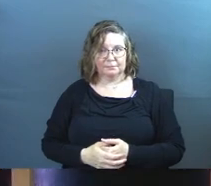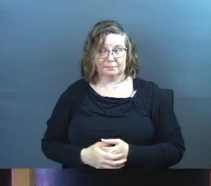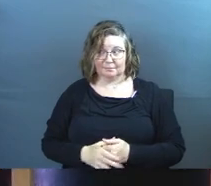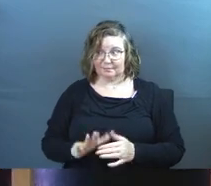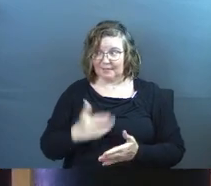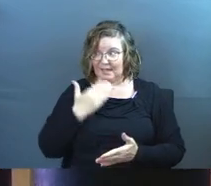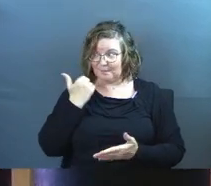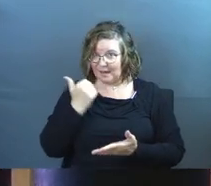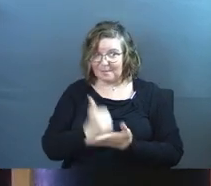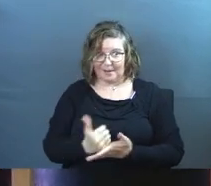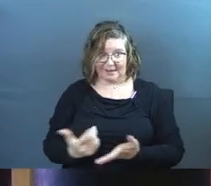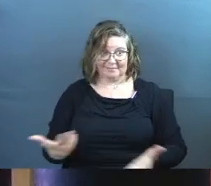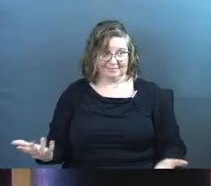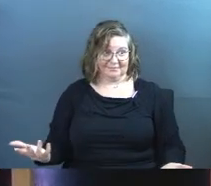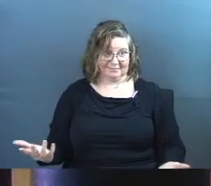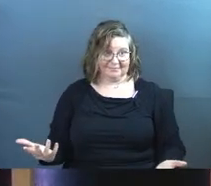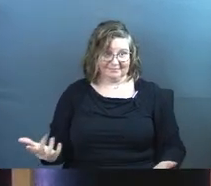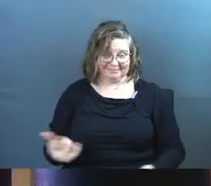Can I get a better amen? Amen.